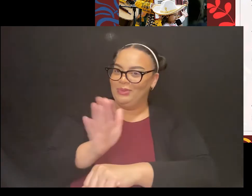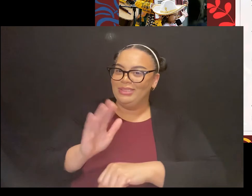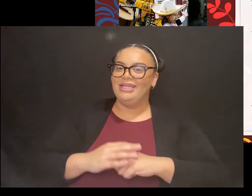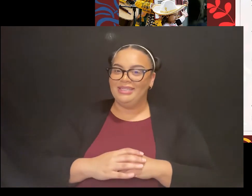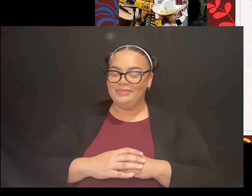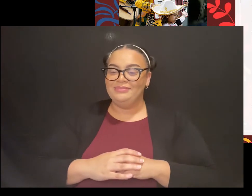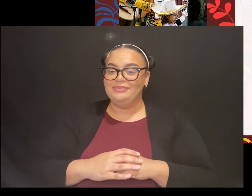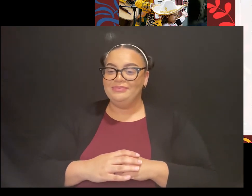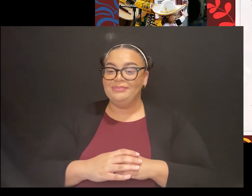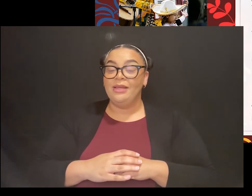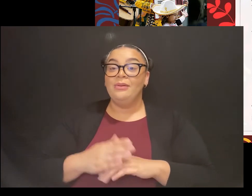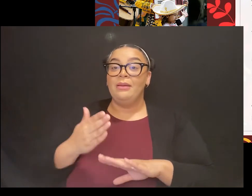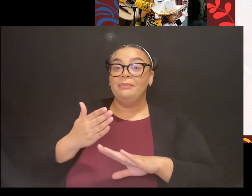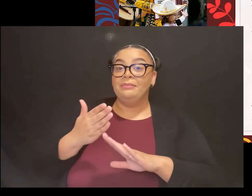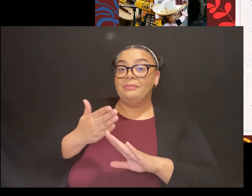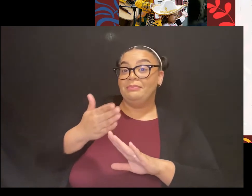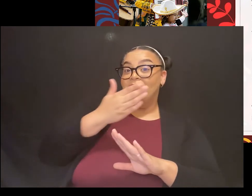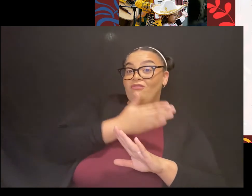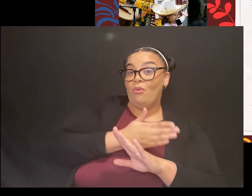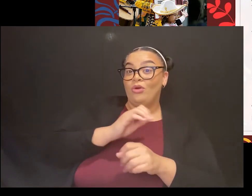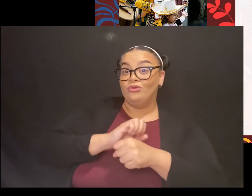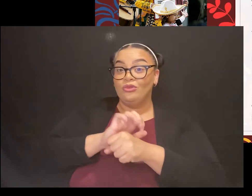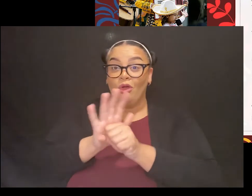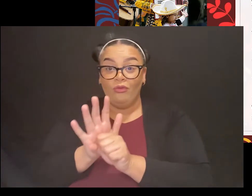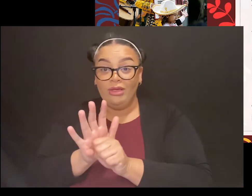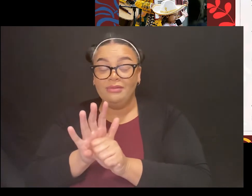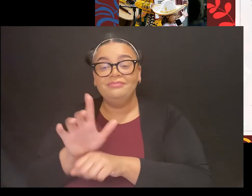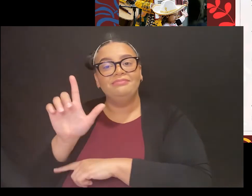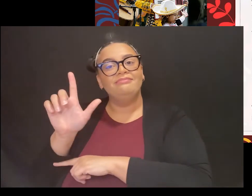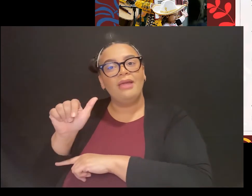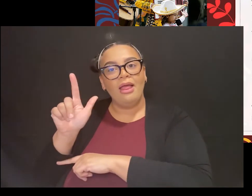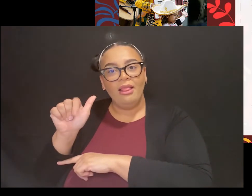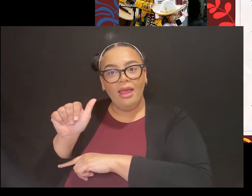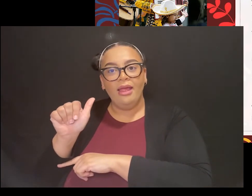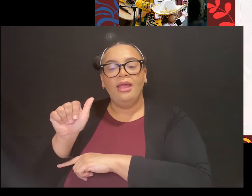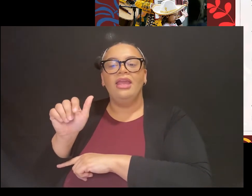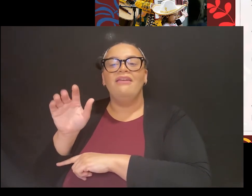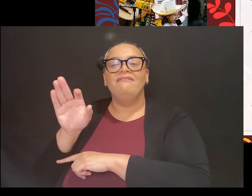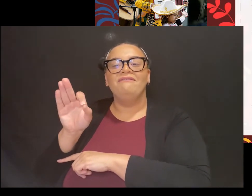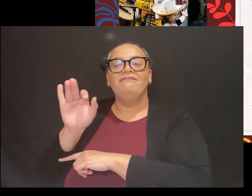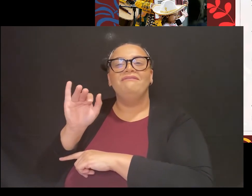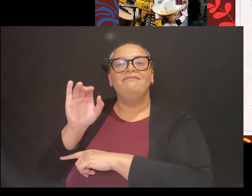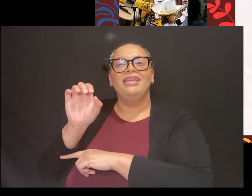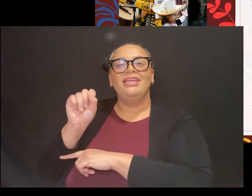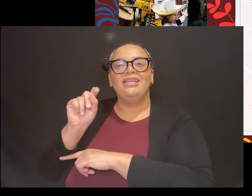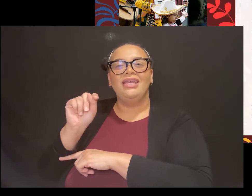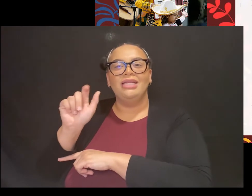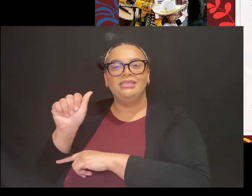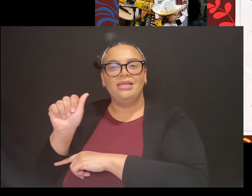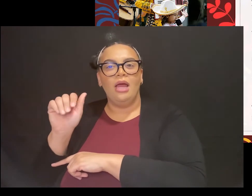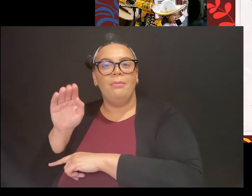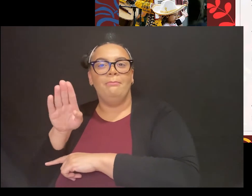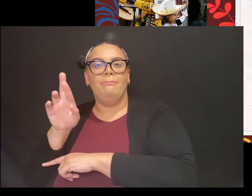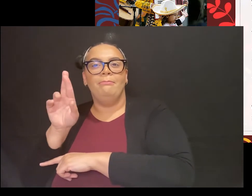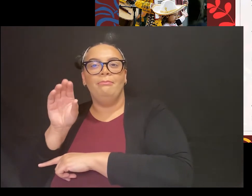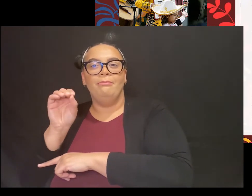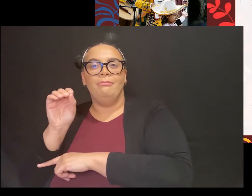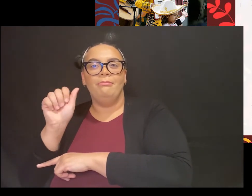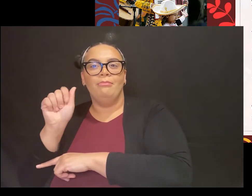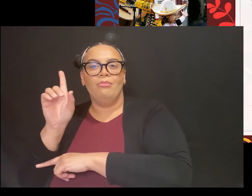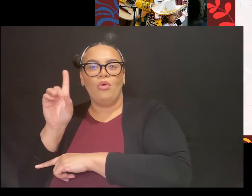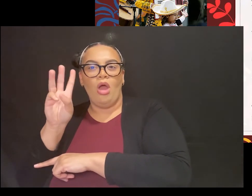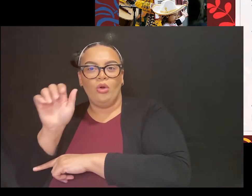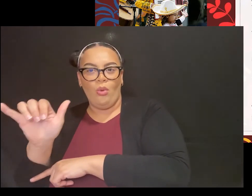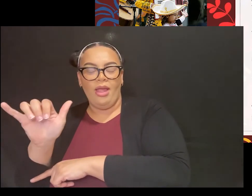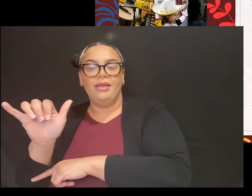Los Angeles Fiesta Broadway is the largest celebration in the world with up to 500,000 people